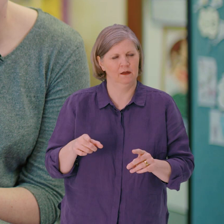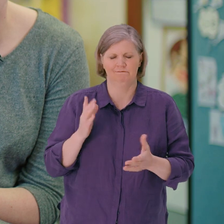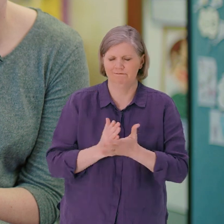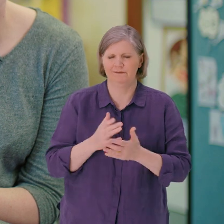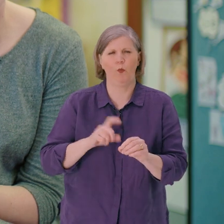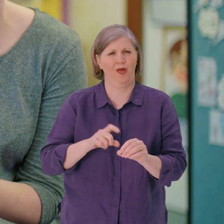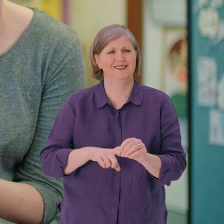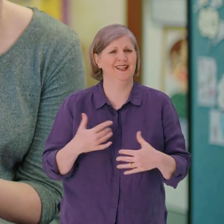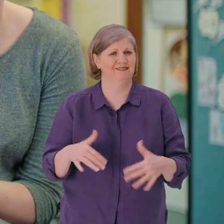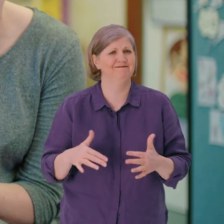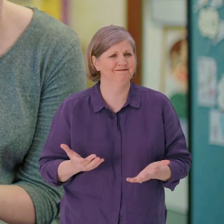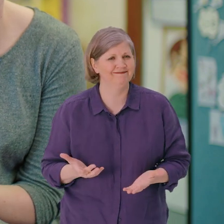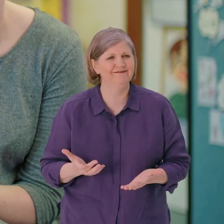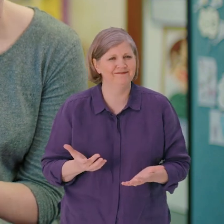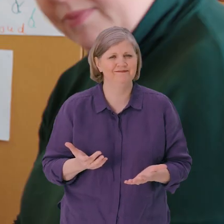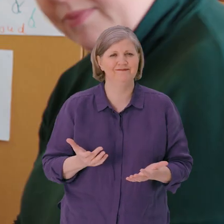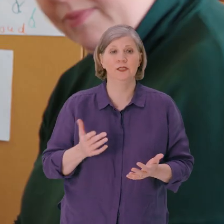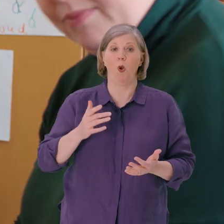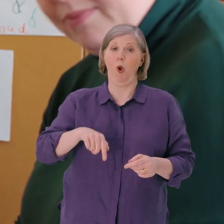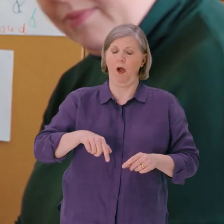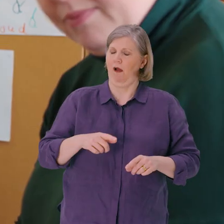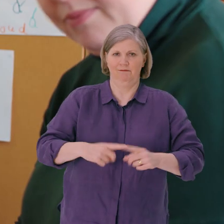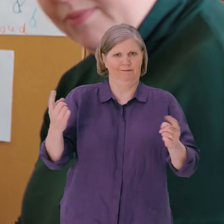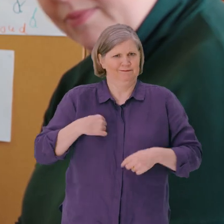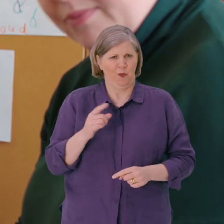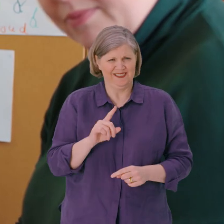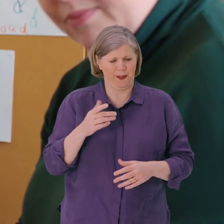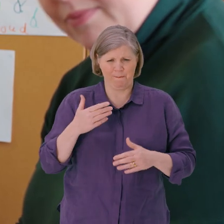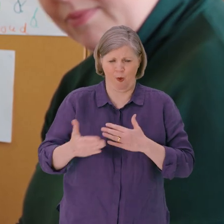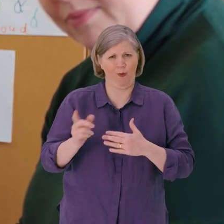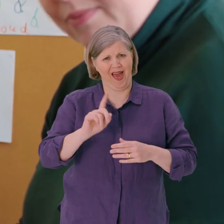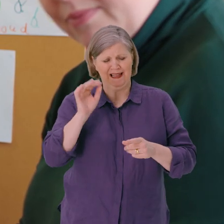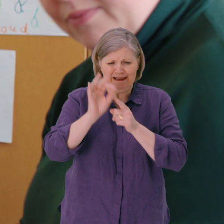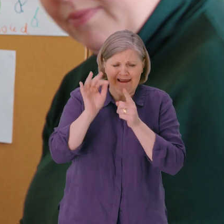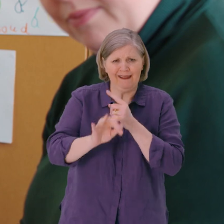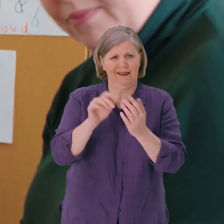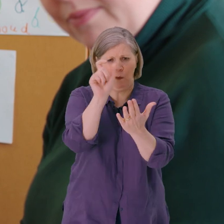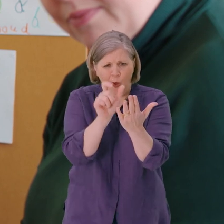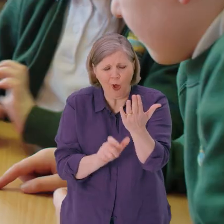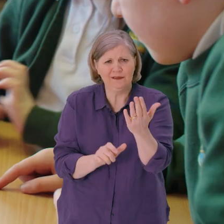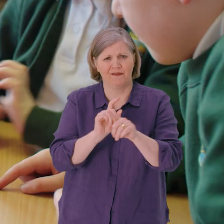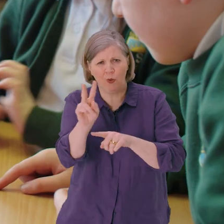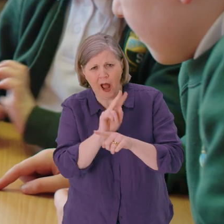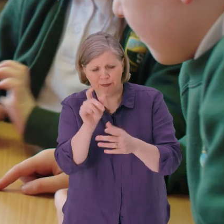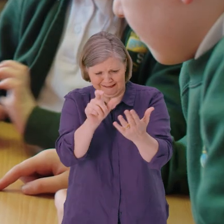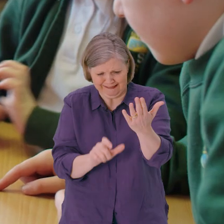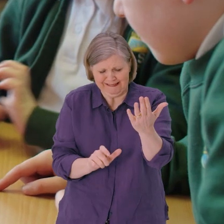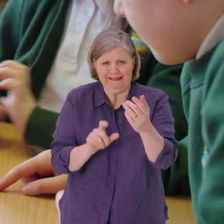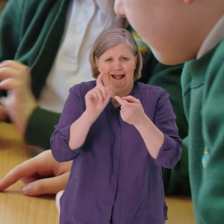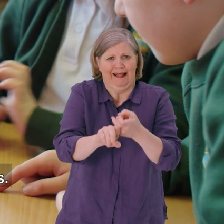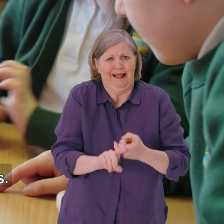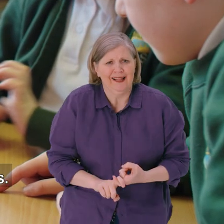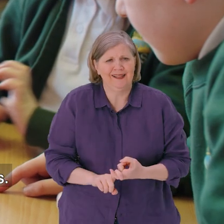BSL with Nicola, real quality whereas with me it's more broken down into specific words and